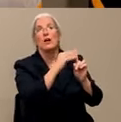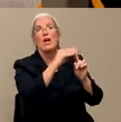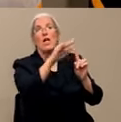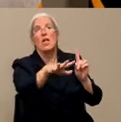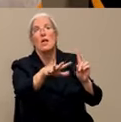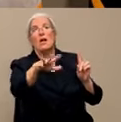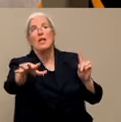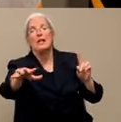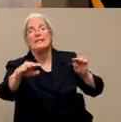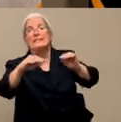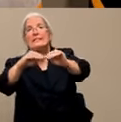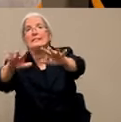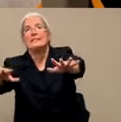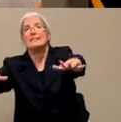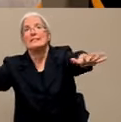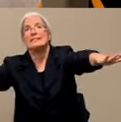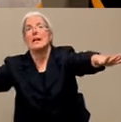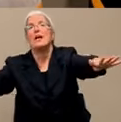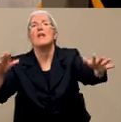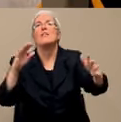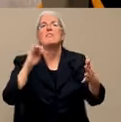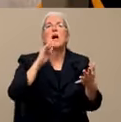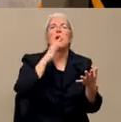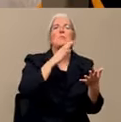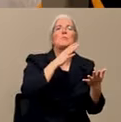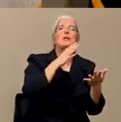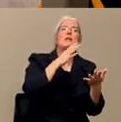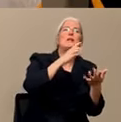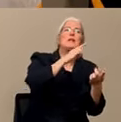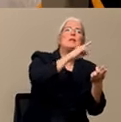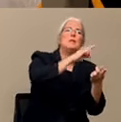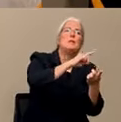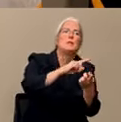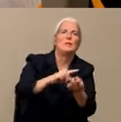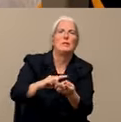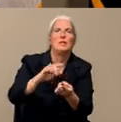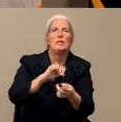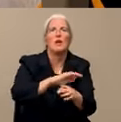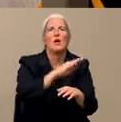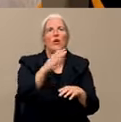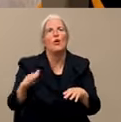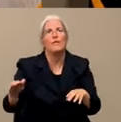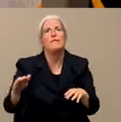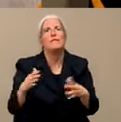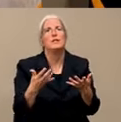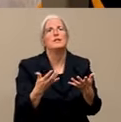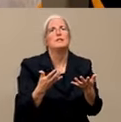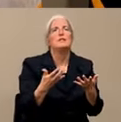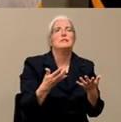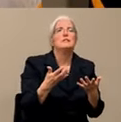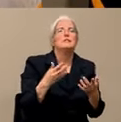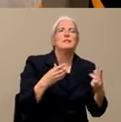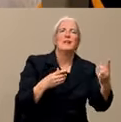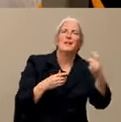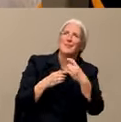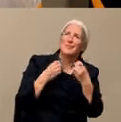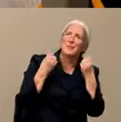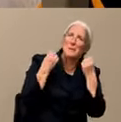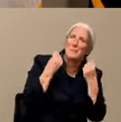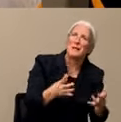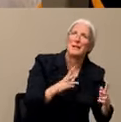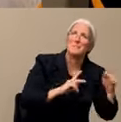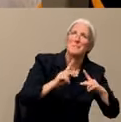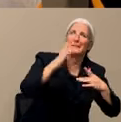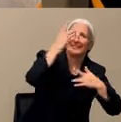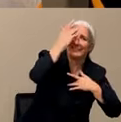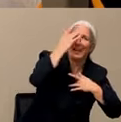systems running. That's the flattening the curve that we're talking about. So if too many people are getting infected at the same time, that has the ability to overwhelm the health